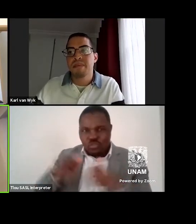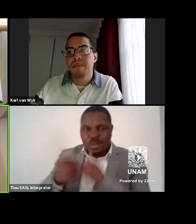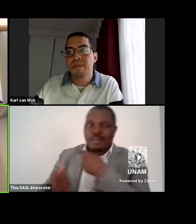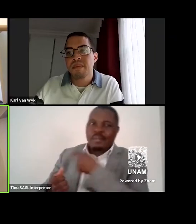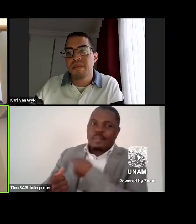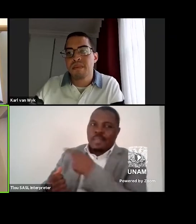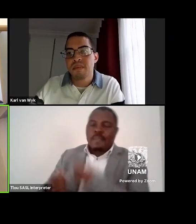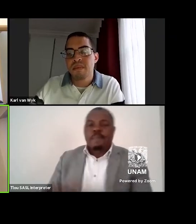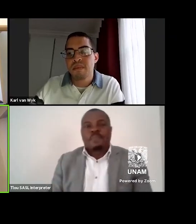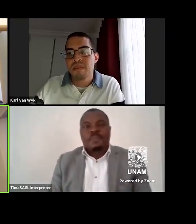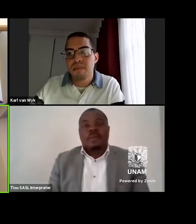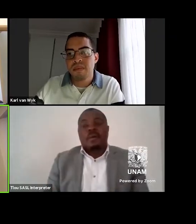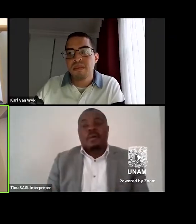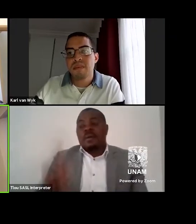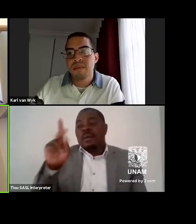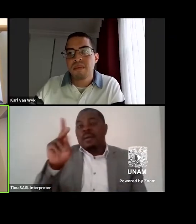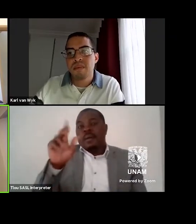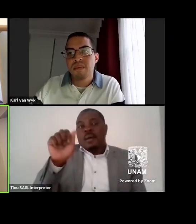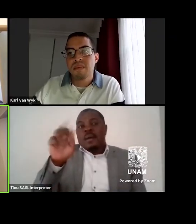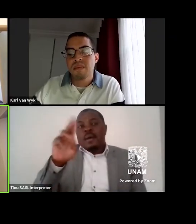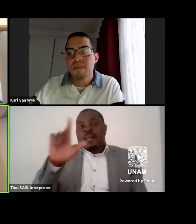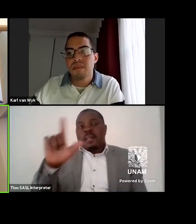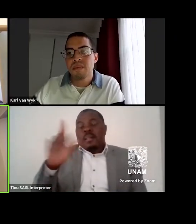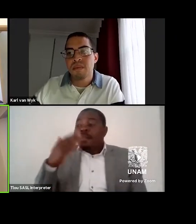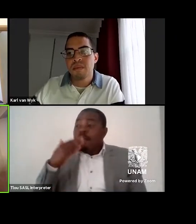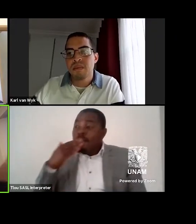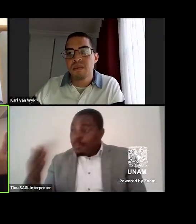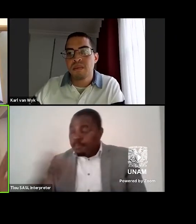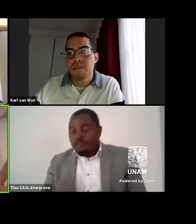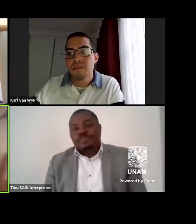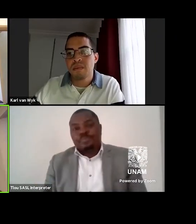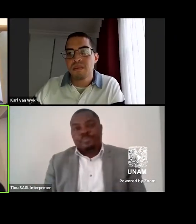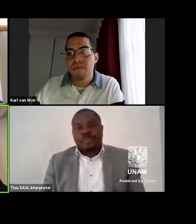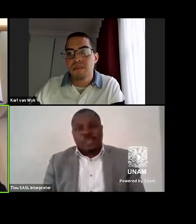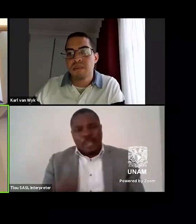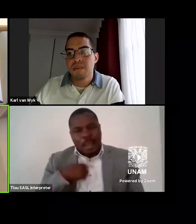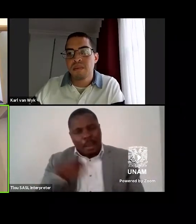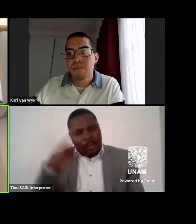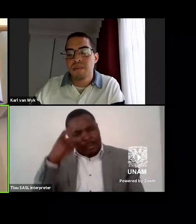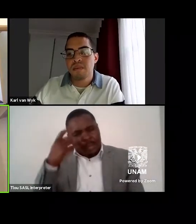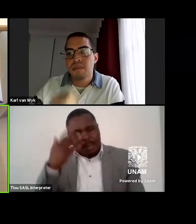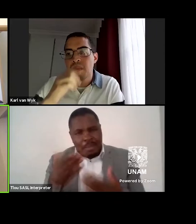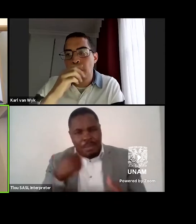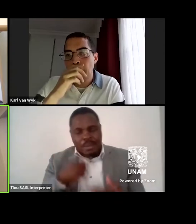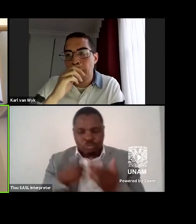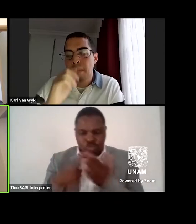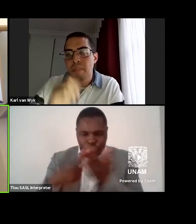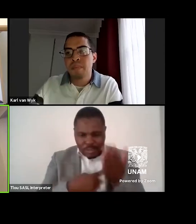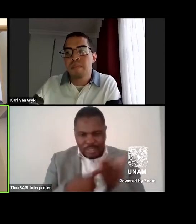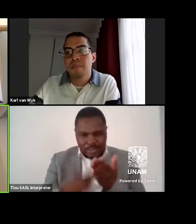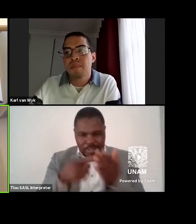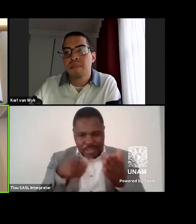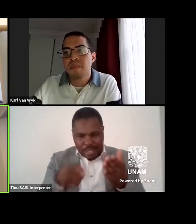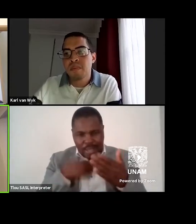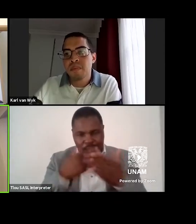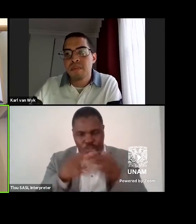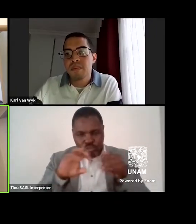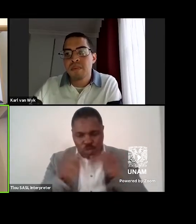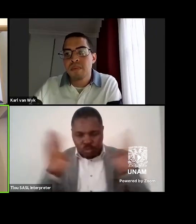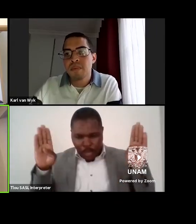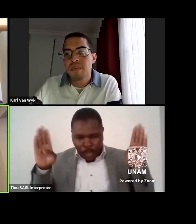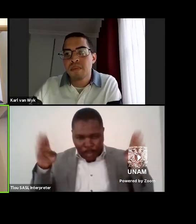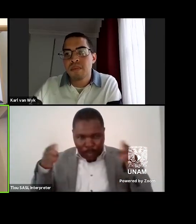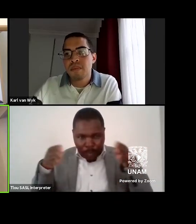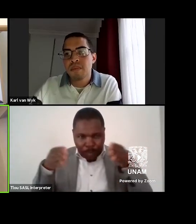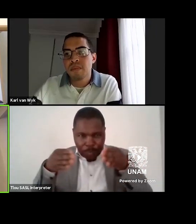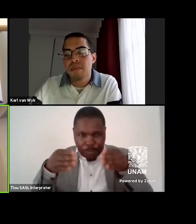Thanks, Carl. I wonder if I could perhaps narrow the scope of the discussion to, to something